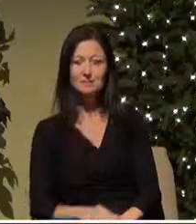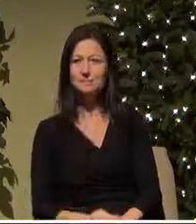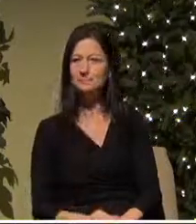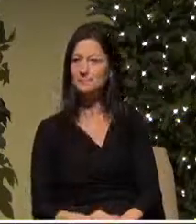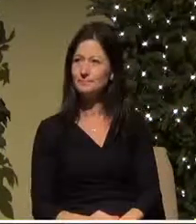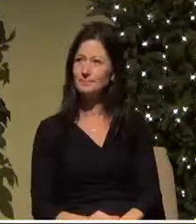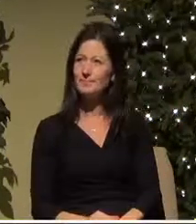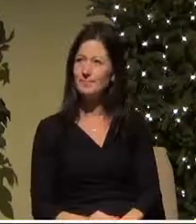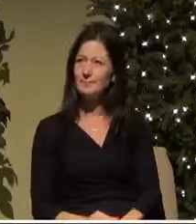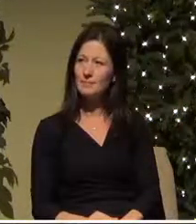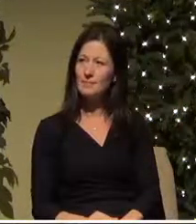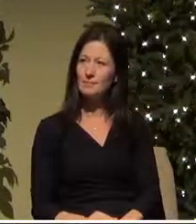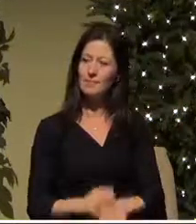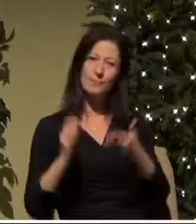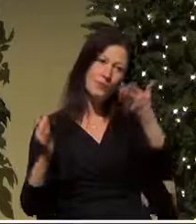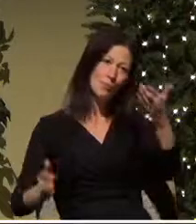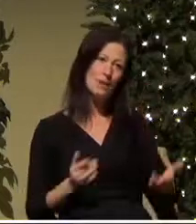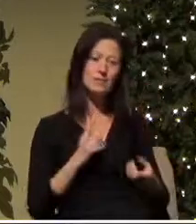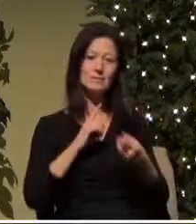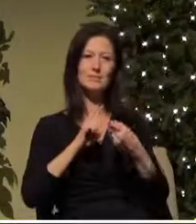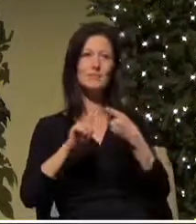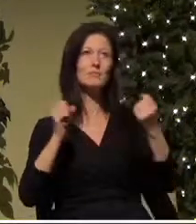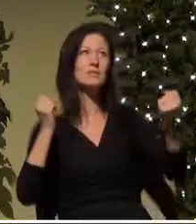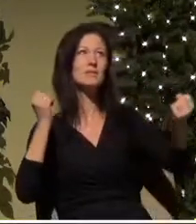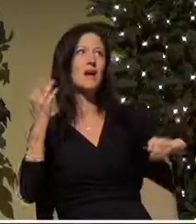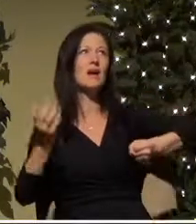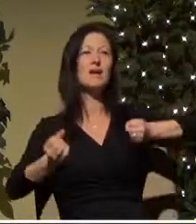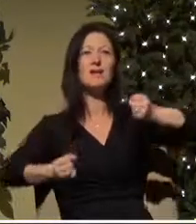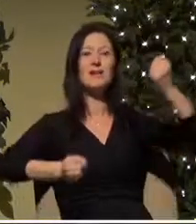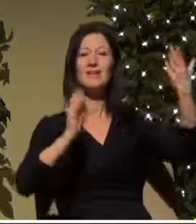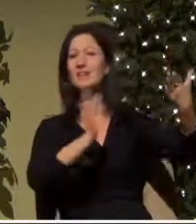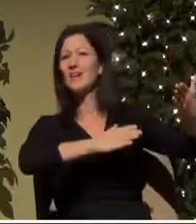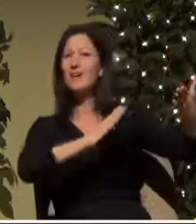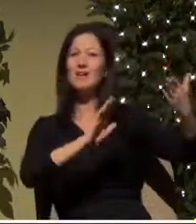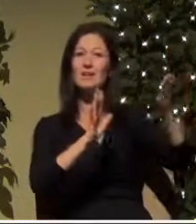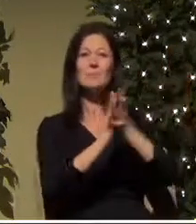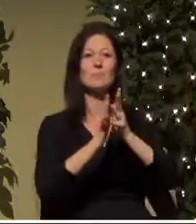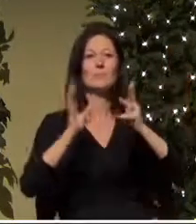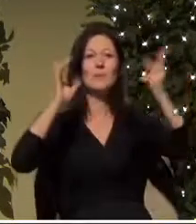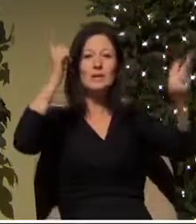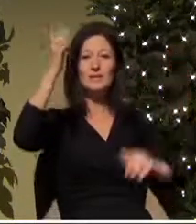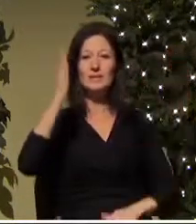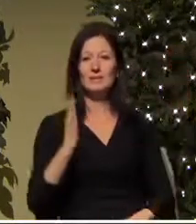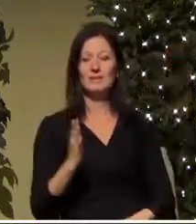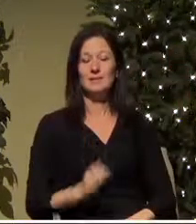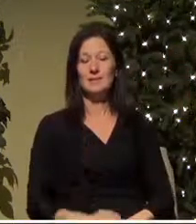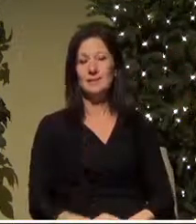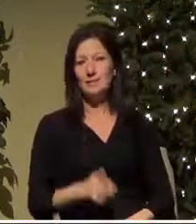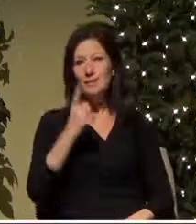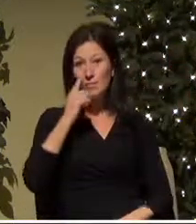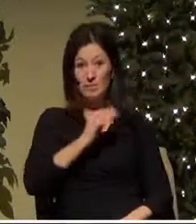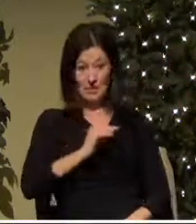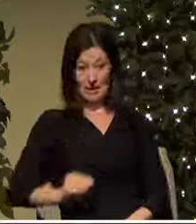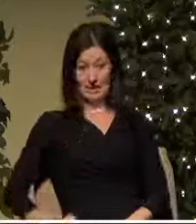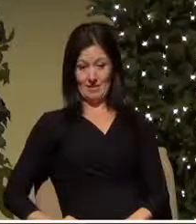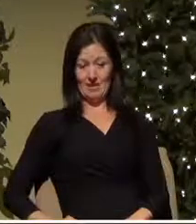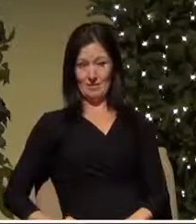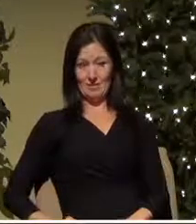and welcomed into the songs into the praise of God for the Messiah who is given for all people